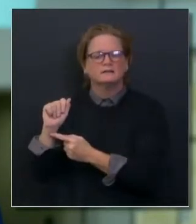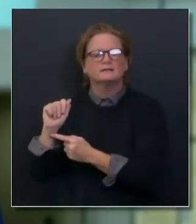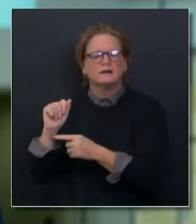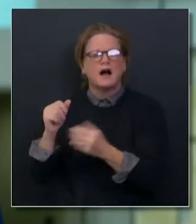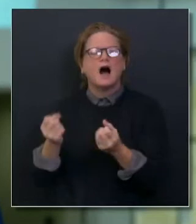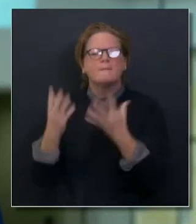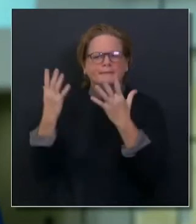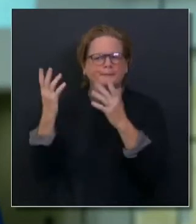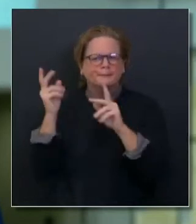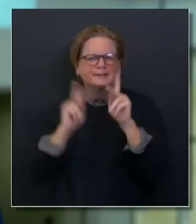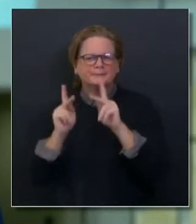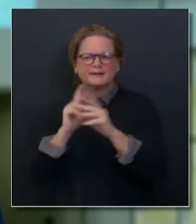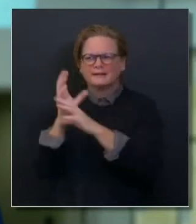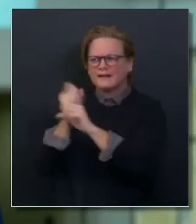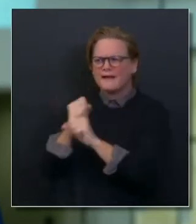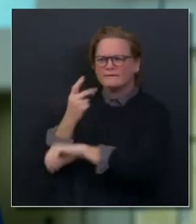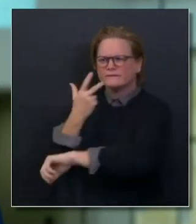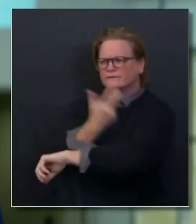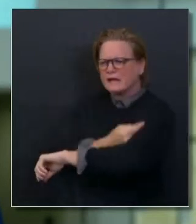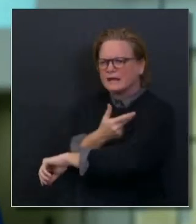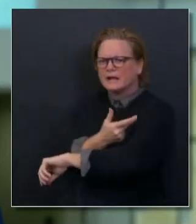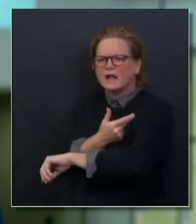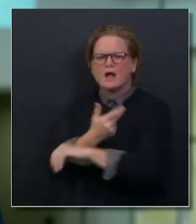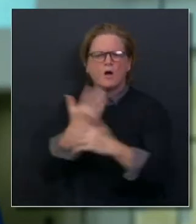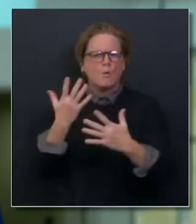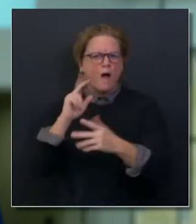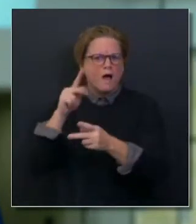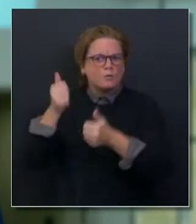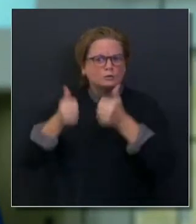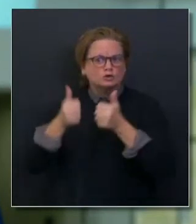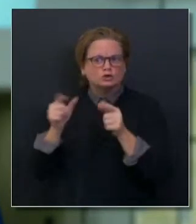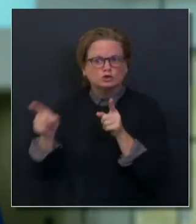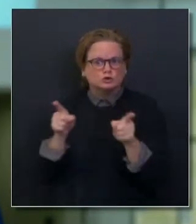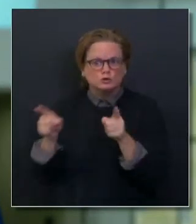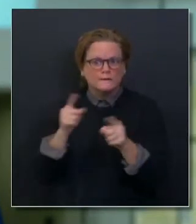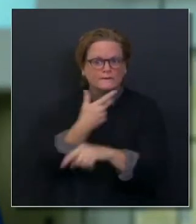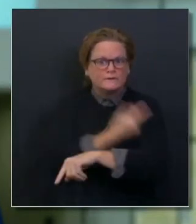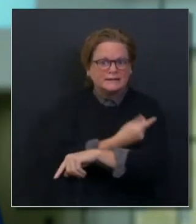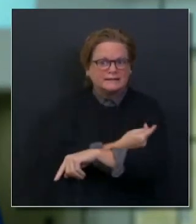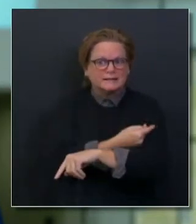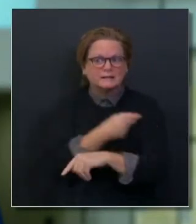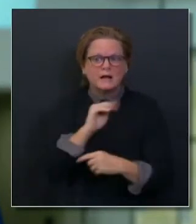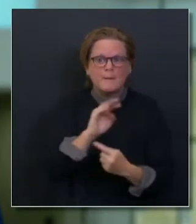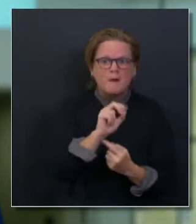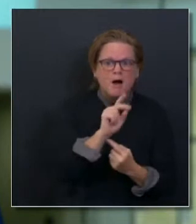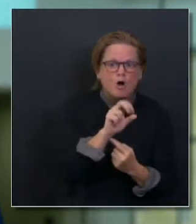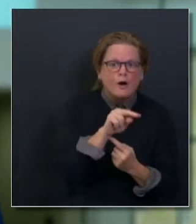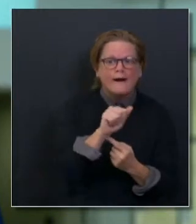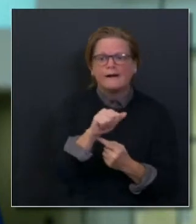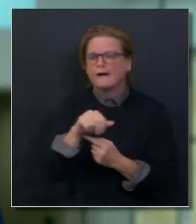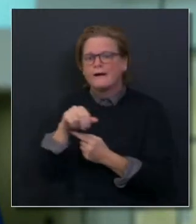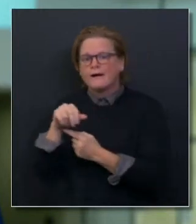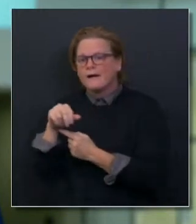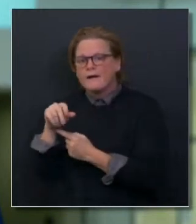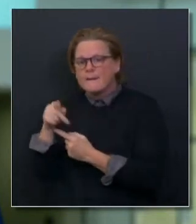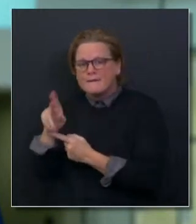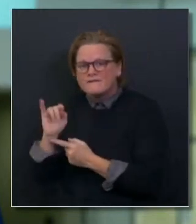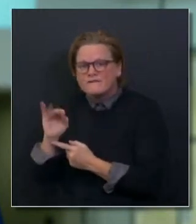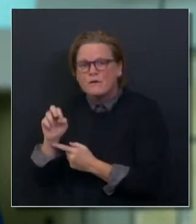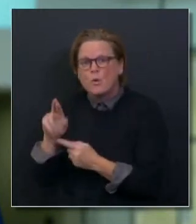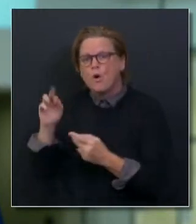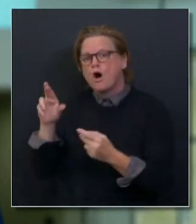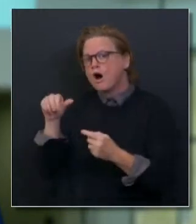those vaccines are being administered in so that we can track a bit where actually people are being